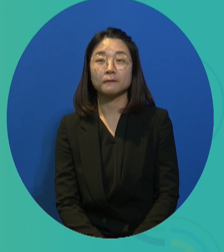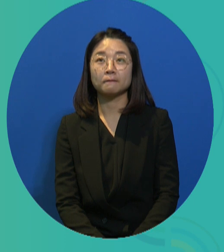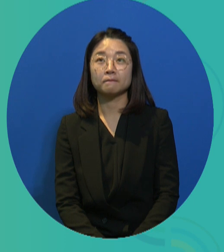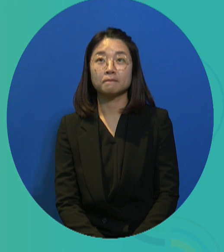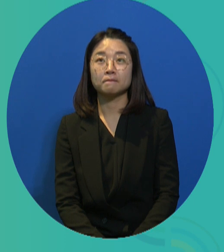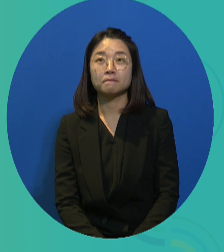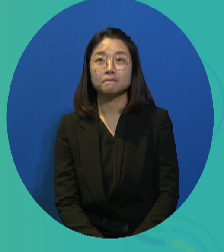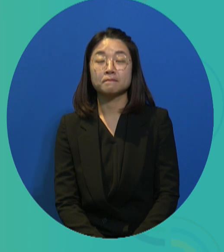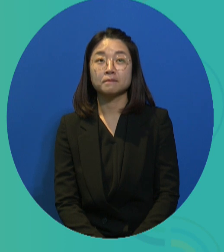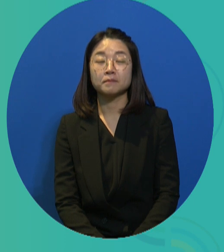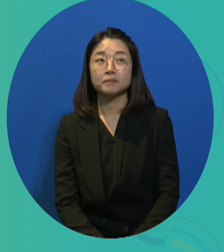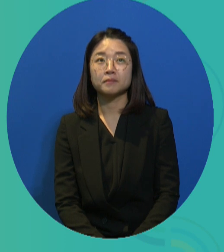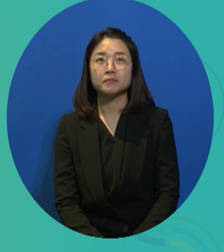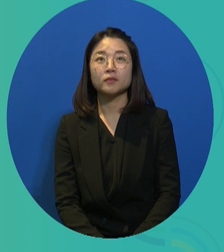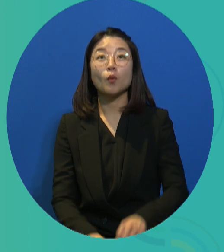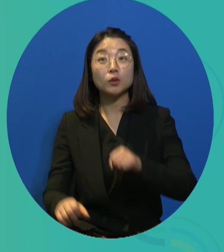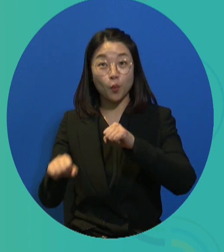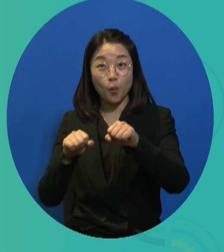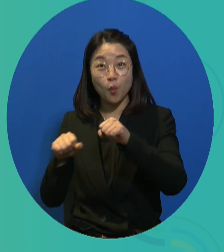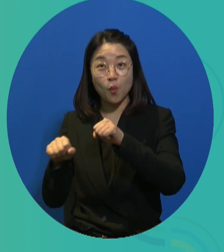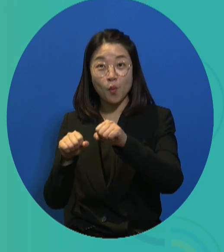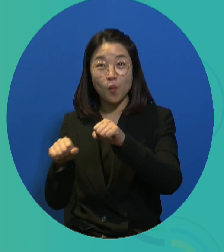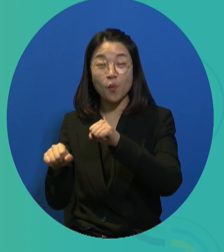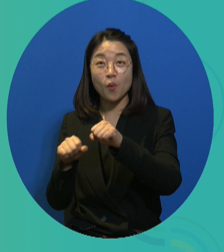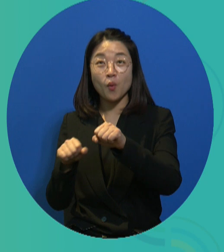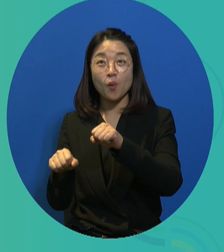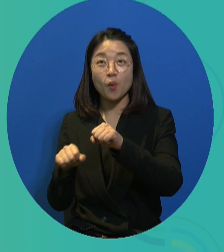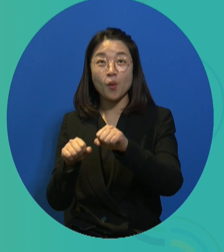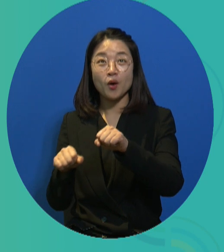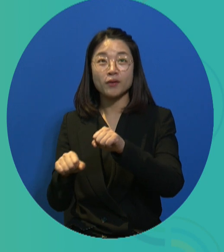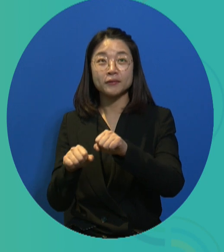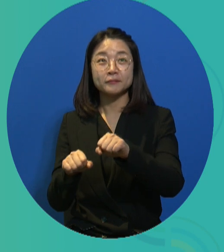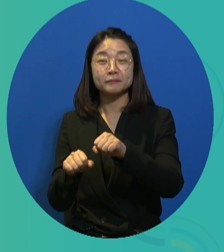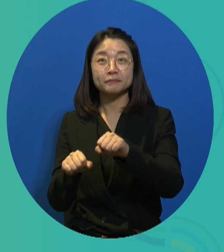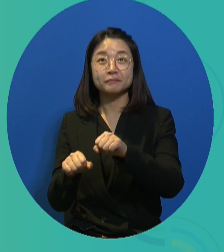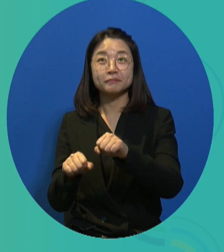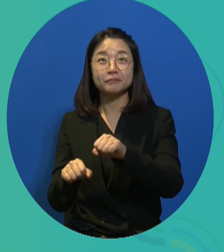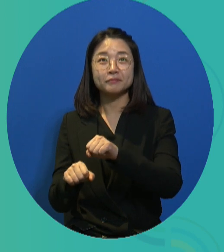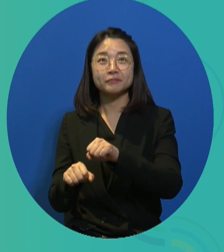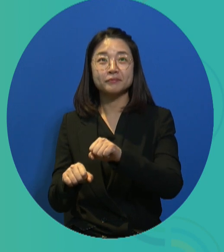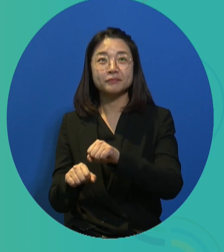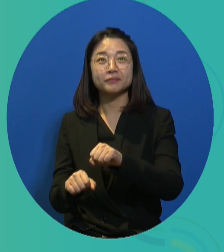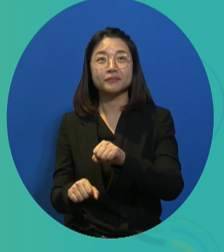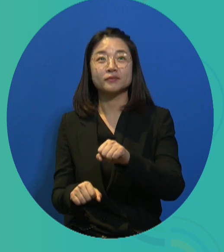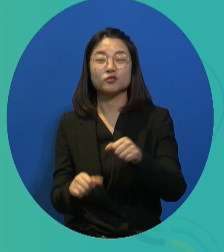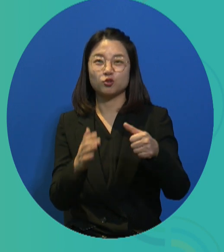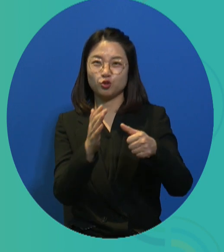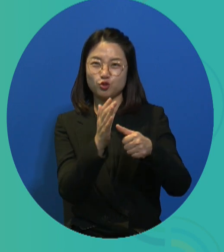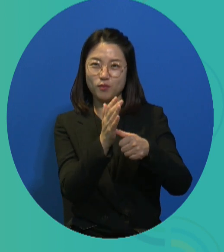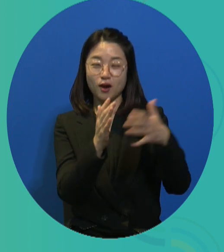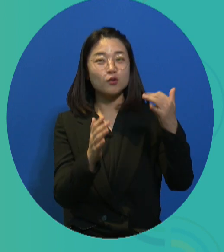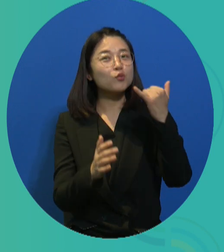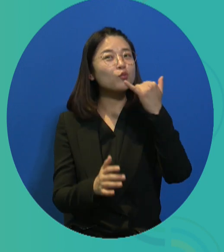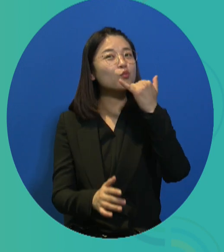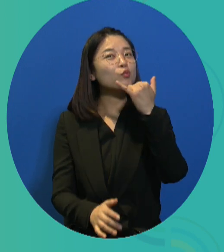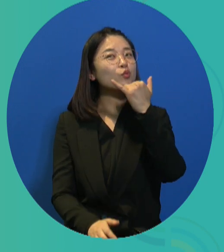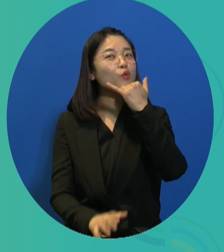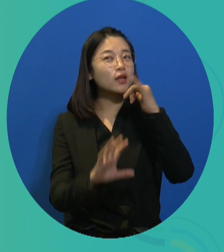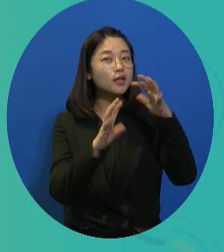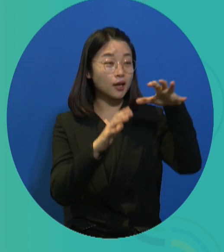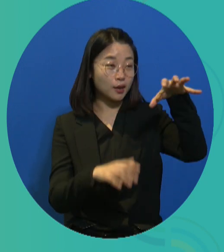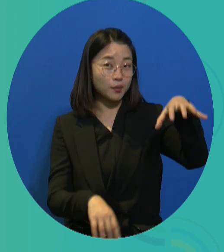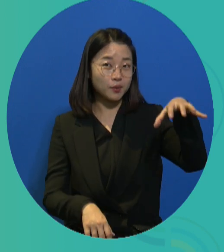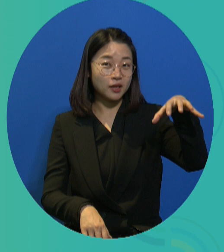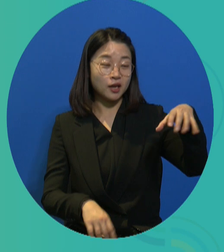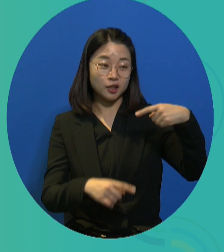should include the three fundamental activities